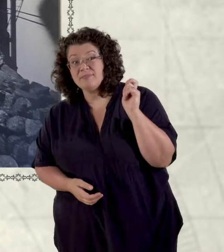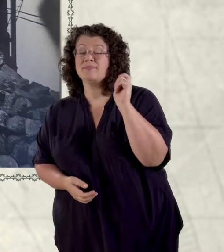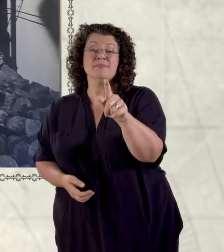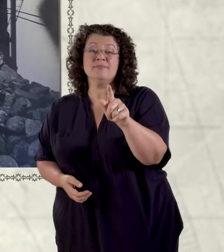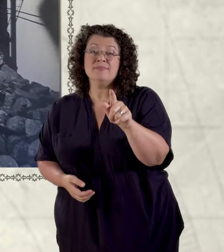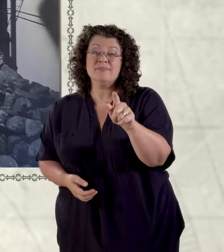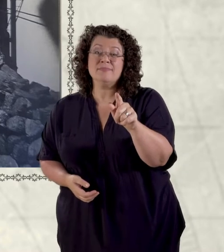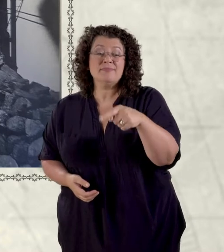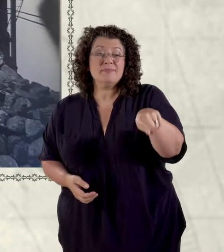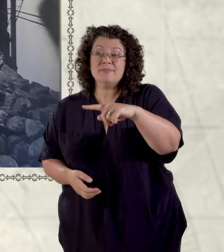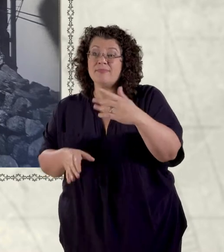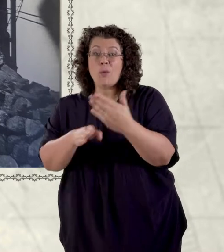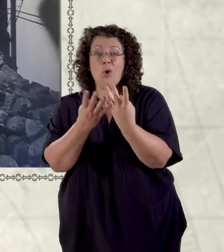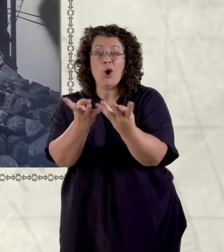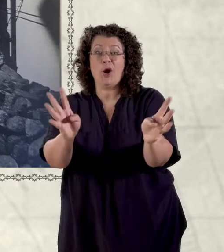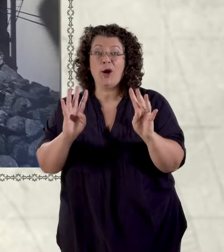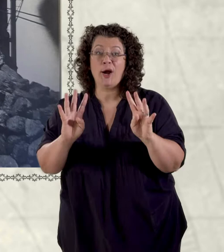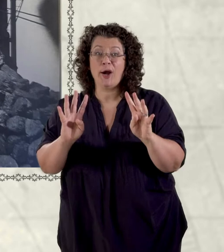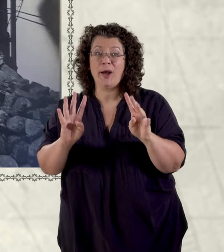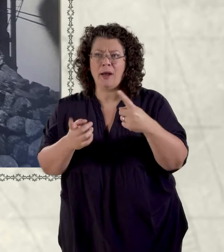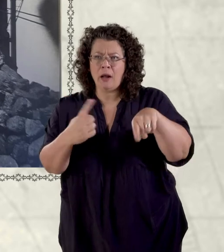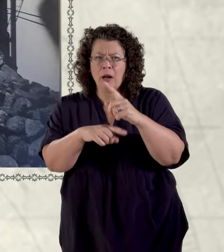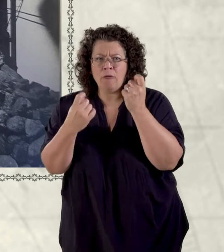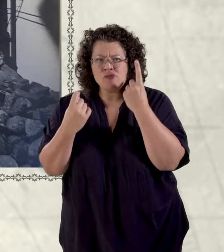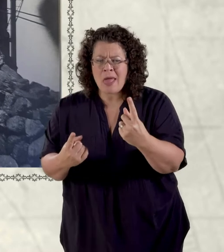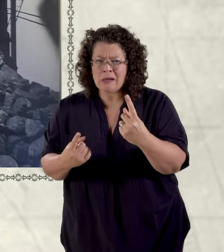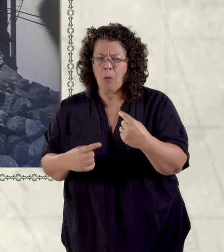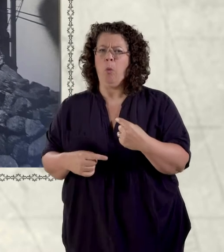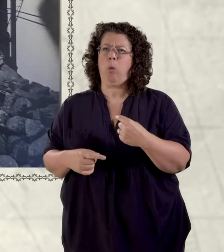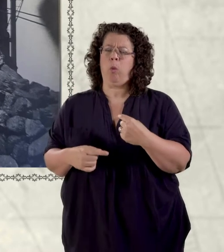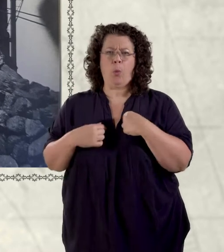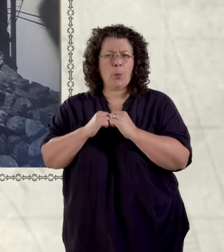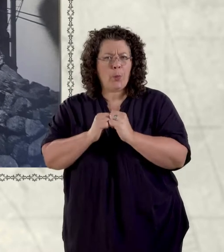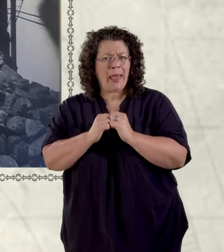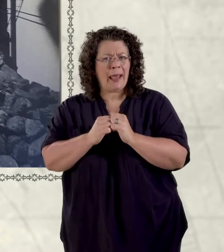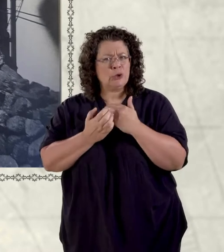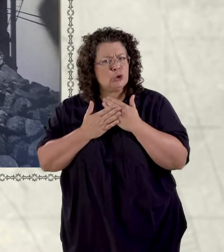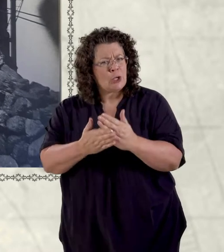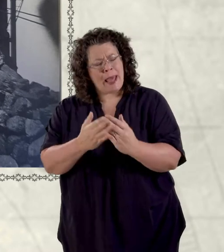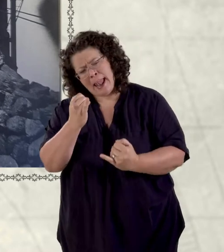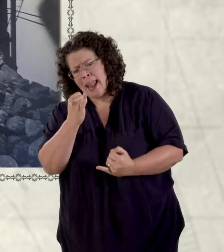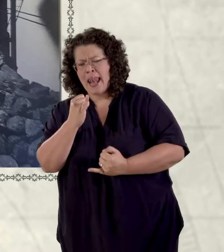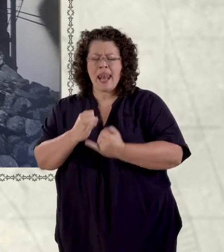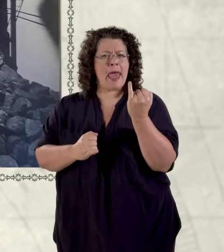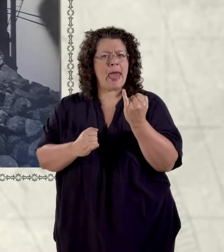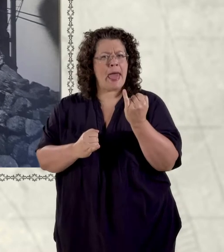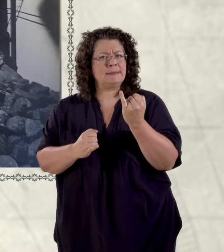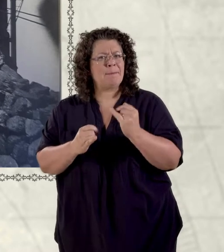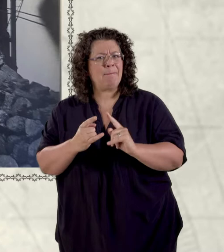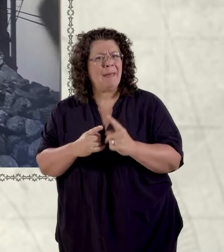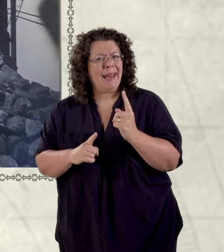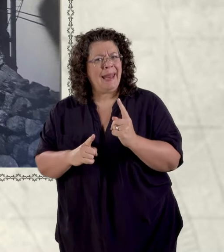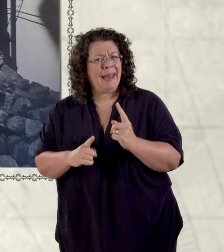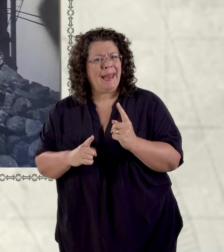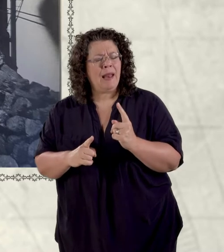workforce they realized that i was willing to share my very last penny that i respected the workforce